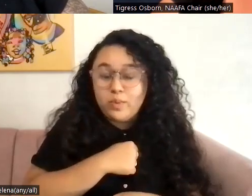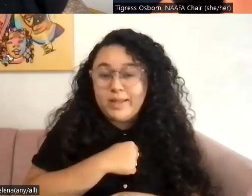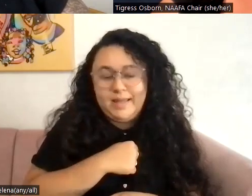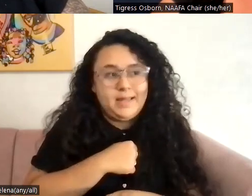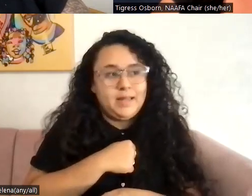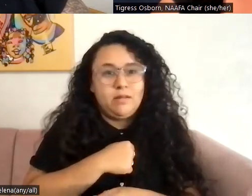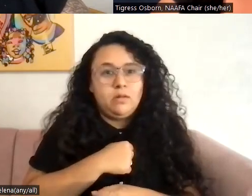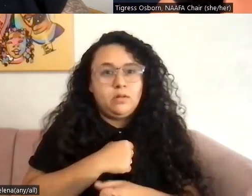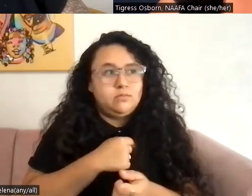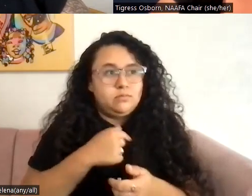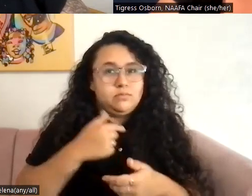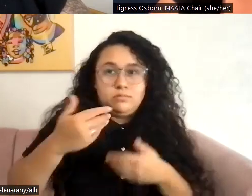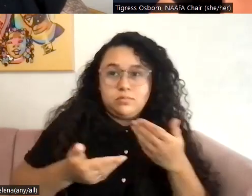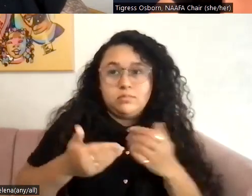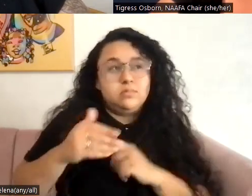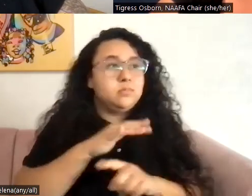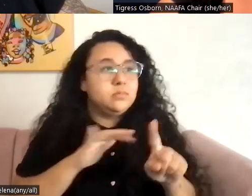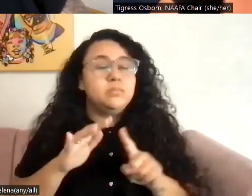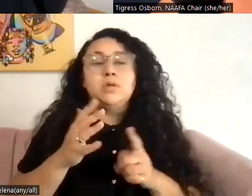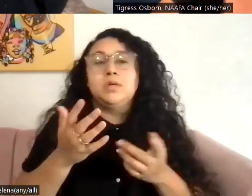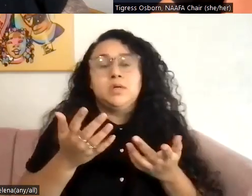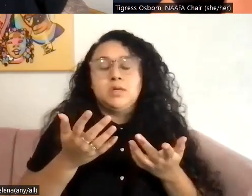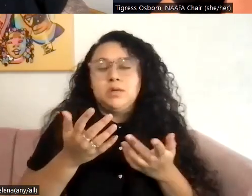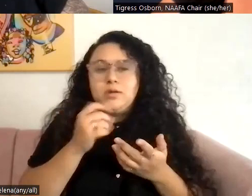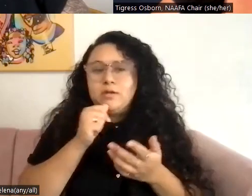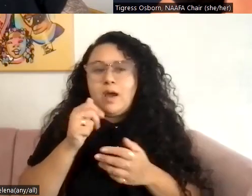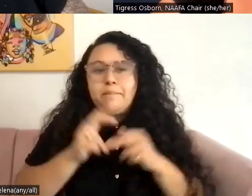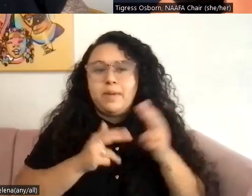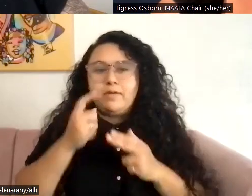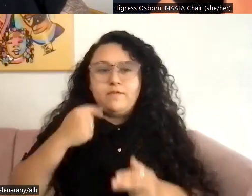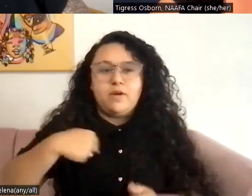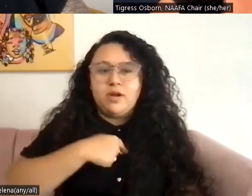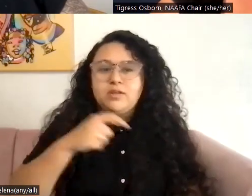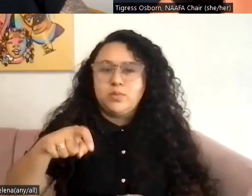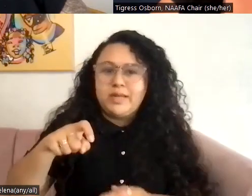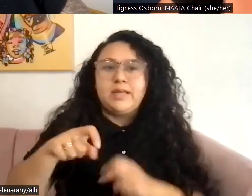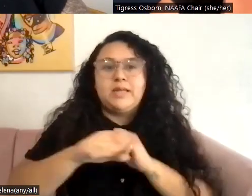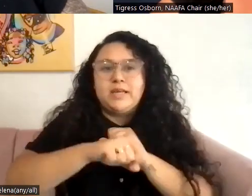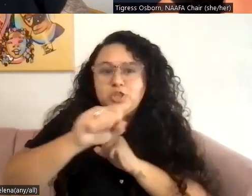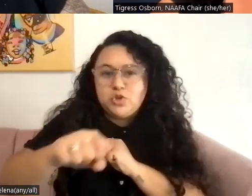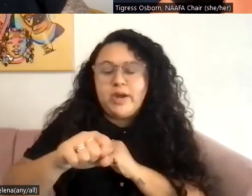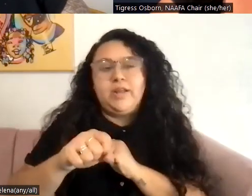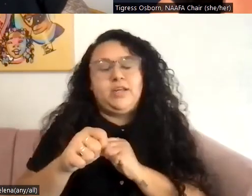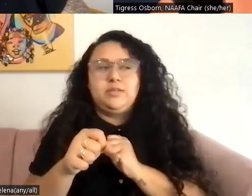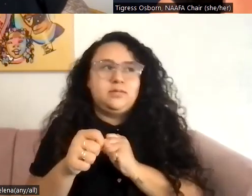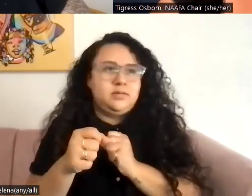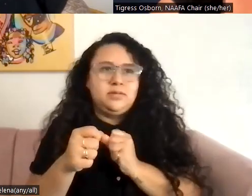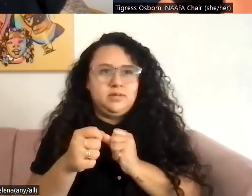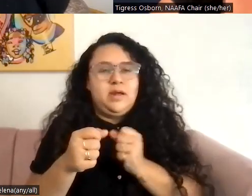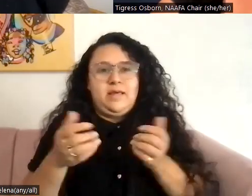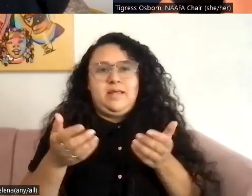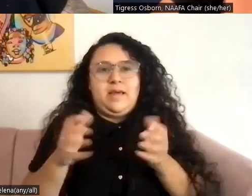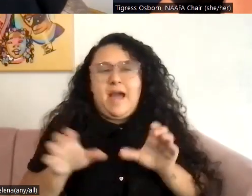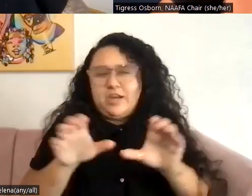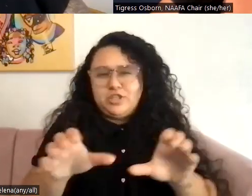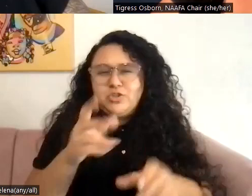have to go through extraneous measures to be able to take care of our needs. And because